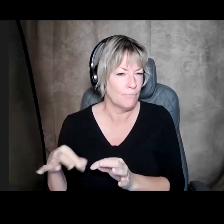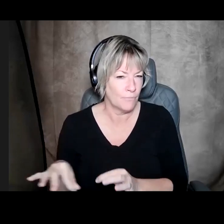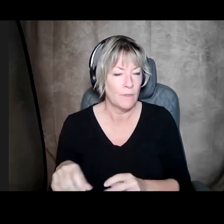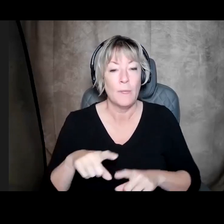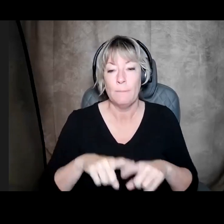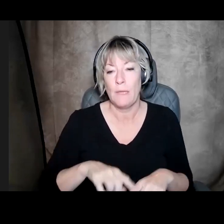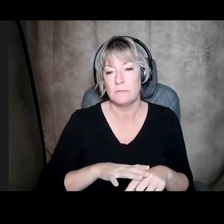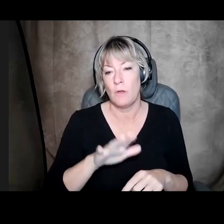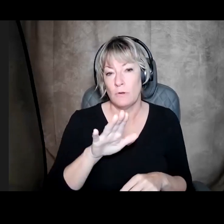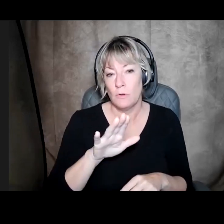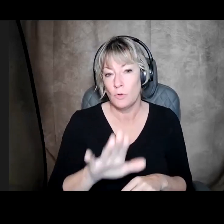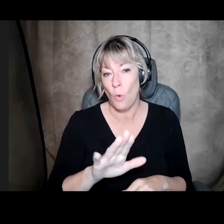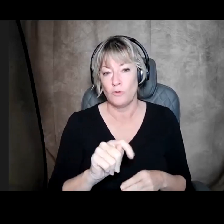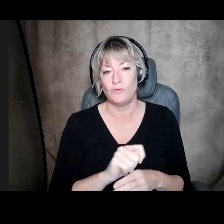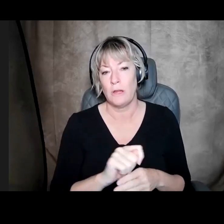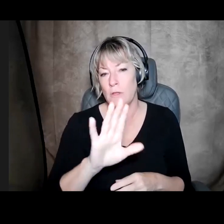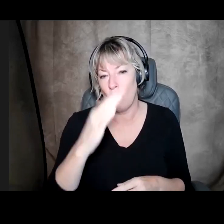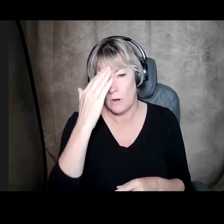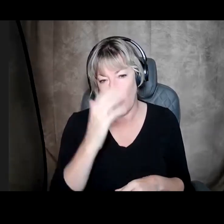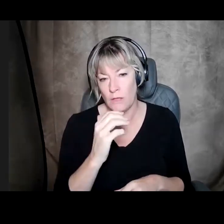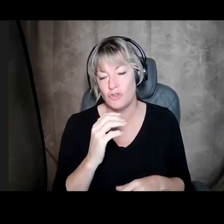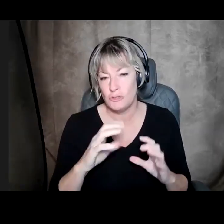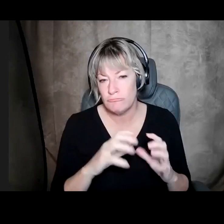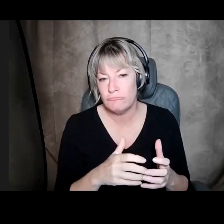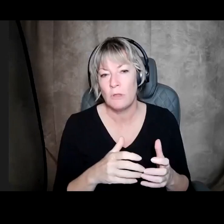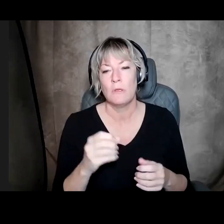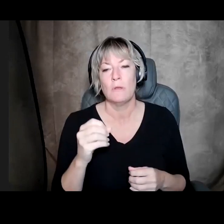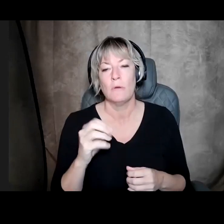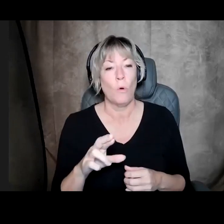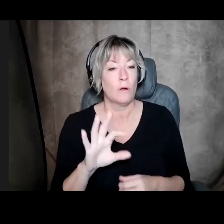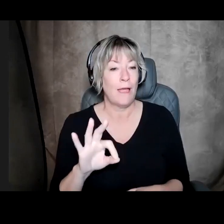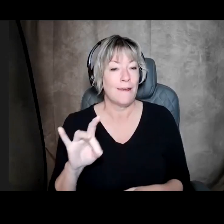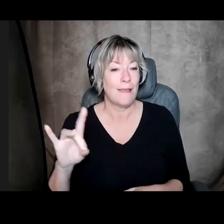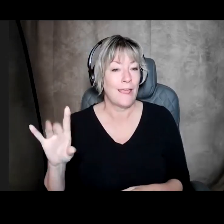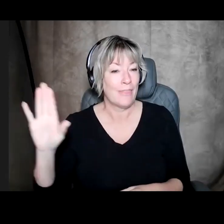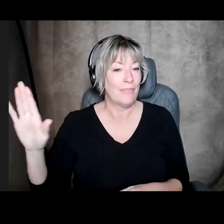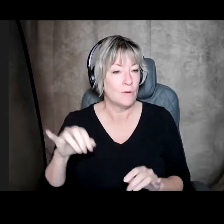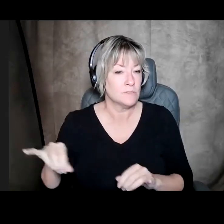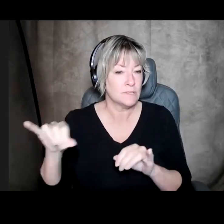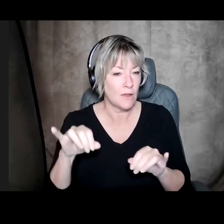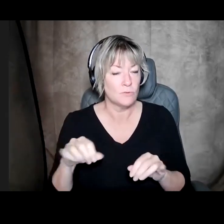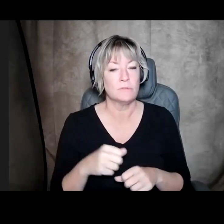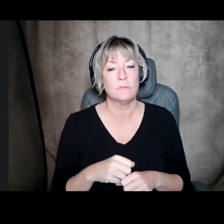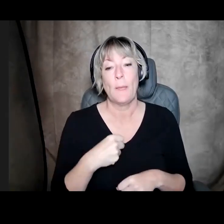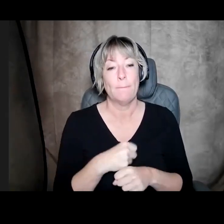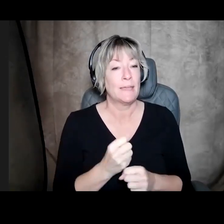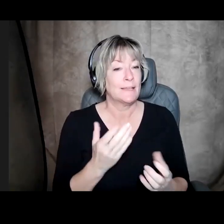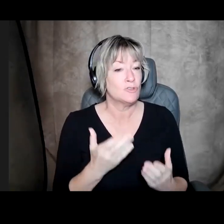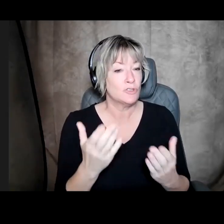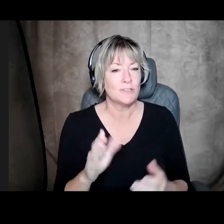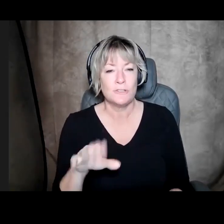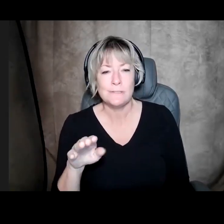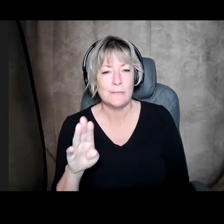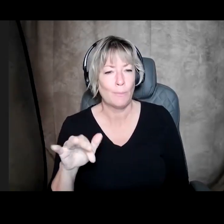training, your knowledge base or the 98 standards, making suggestions. Hey, Brad, you